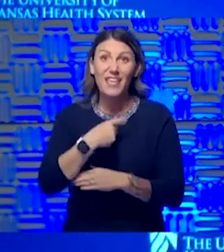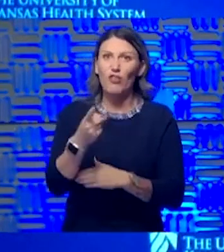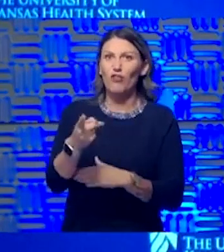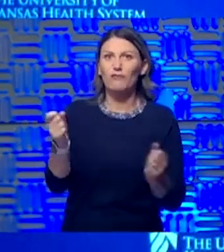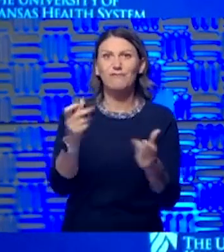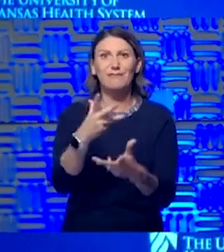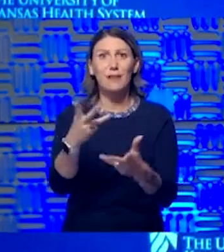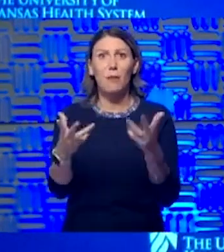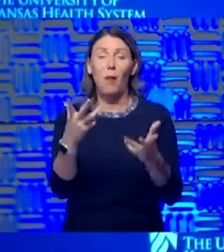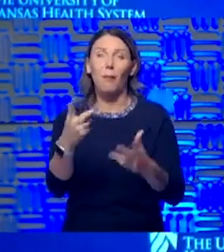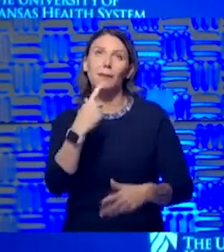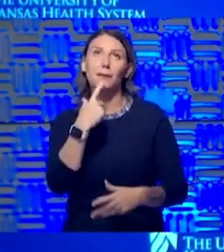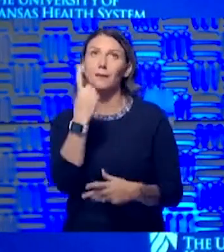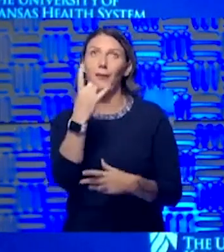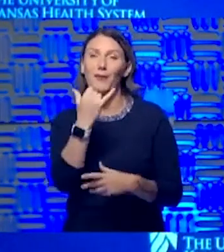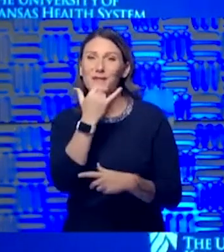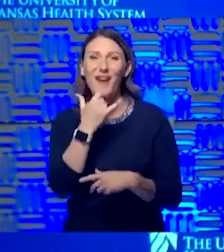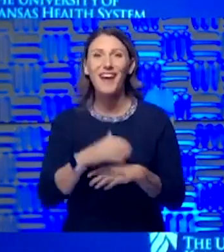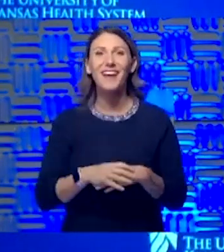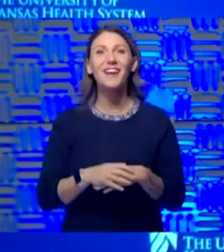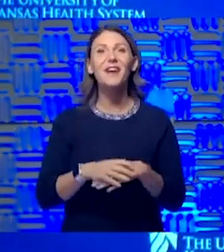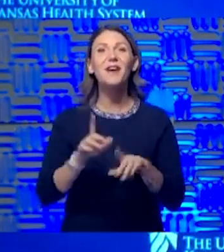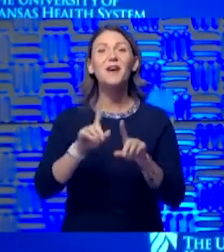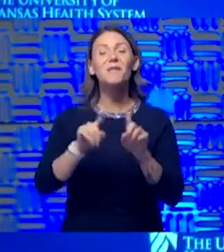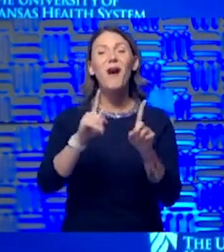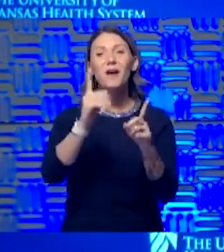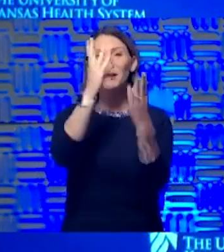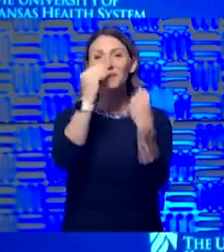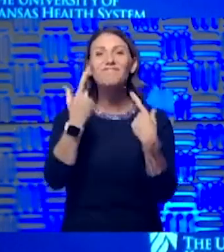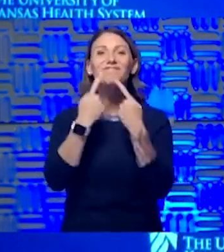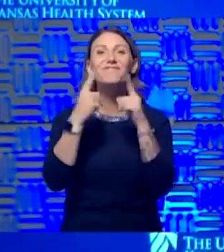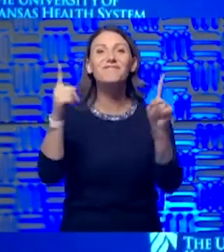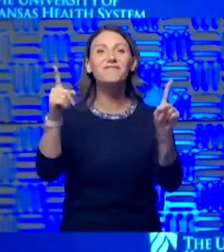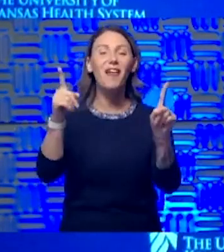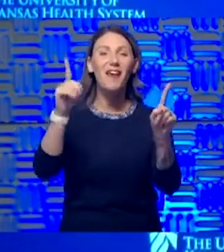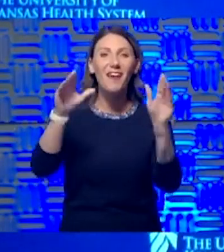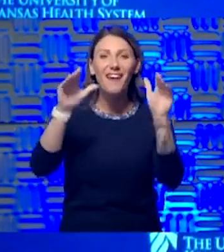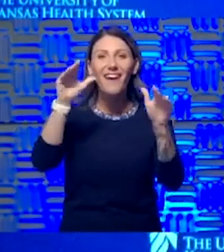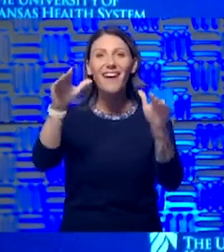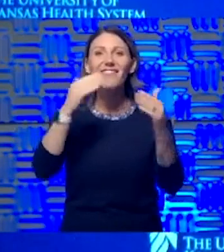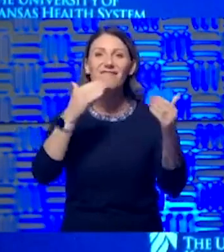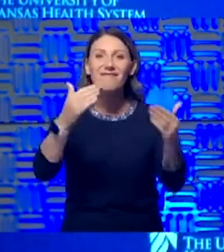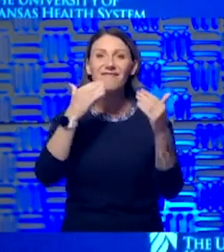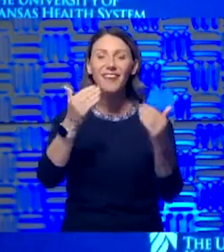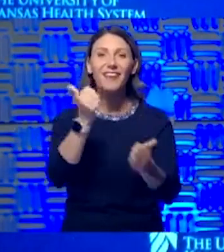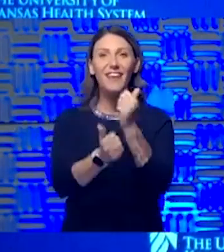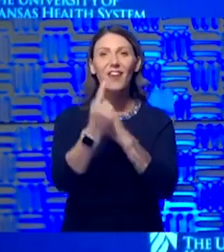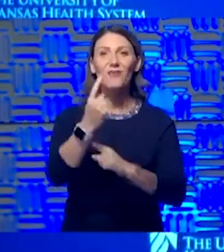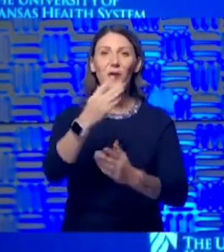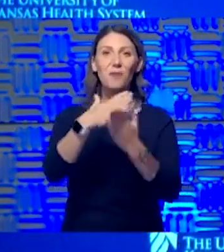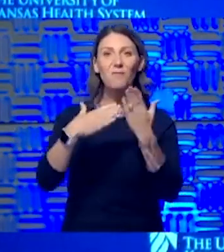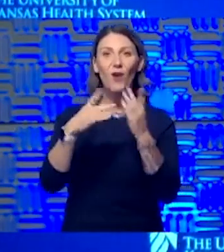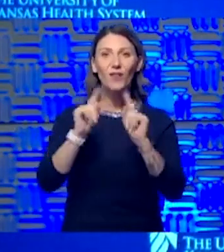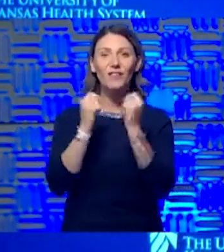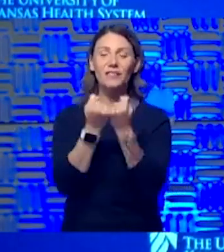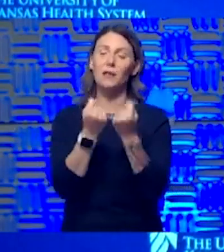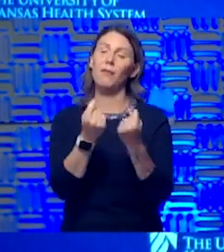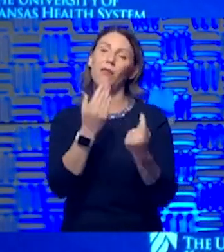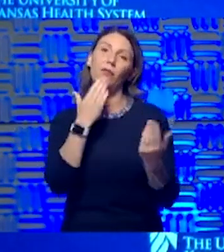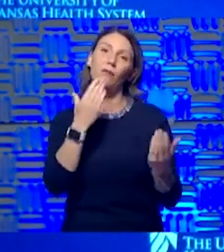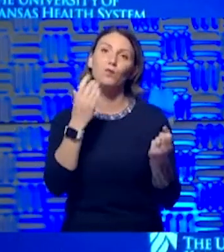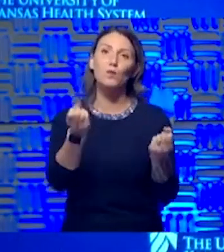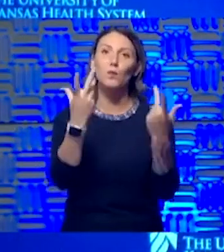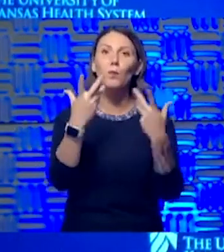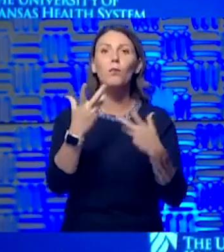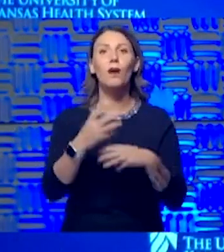say that was wrong. So a shout out to everyone out there who is such an important part of the team. So thank you very much for all you do.